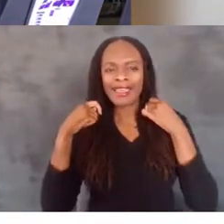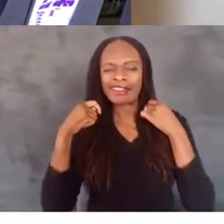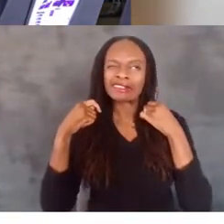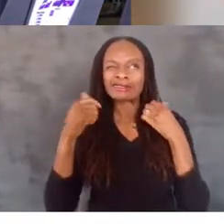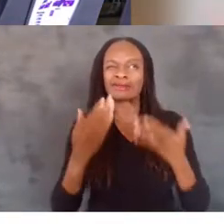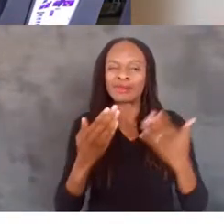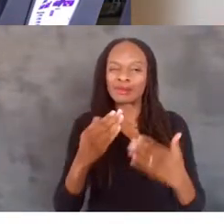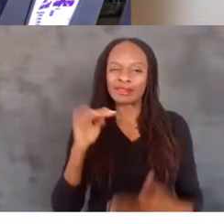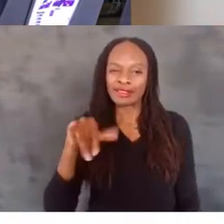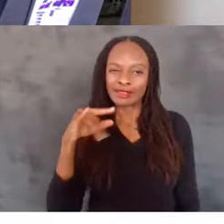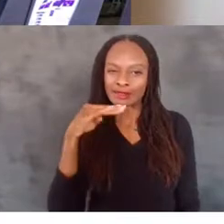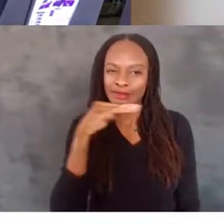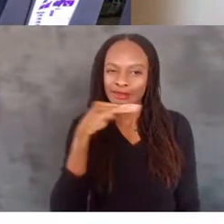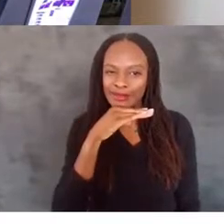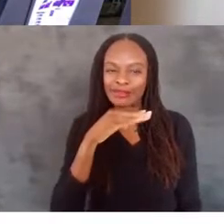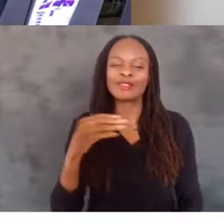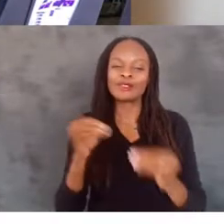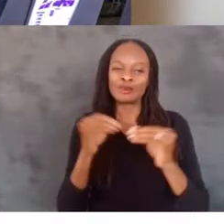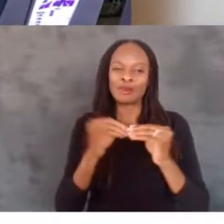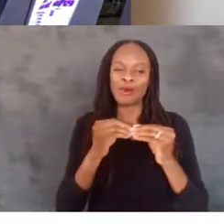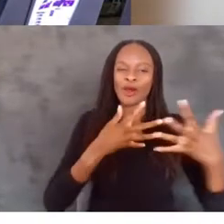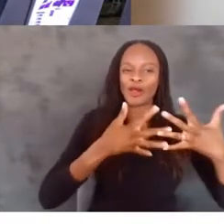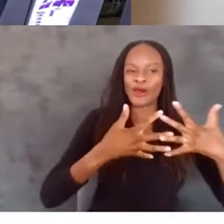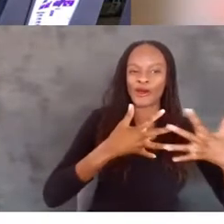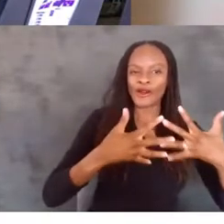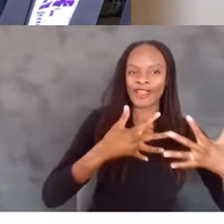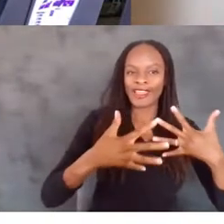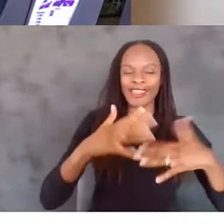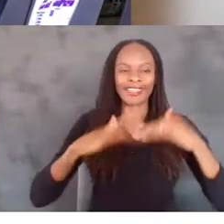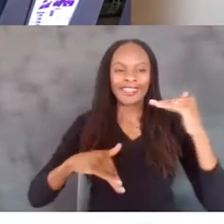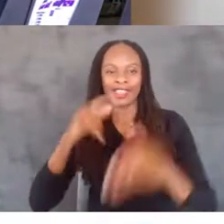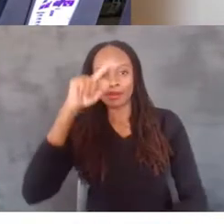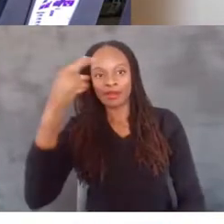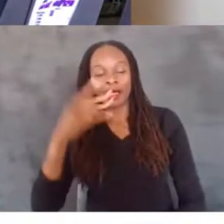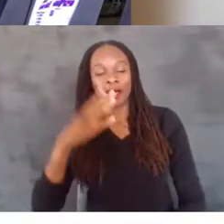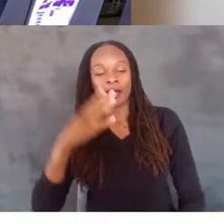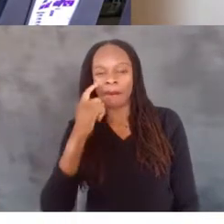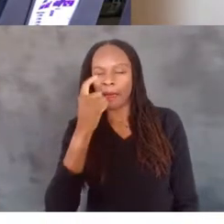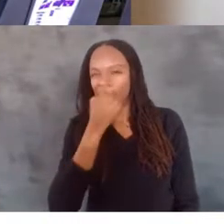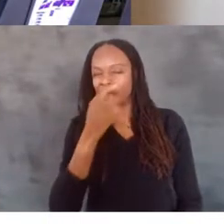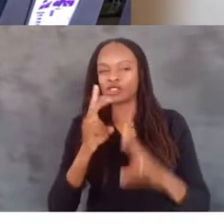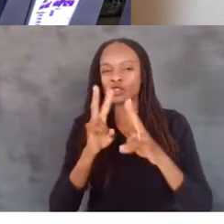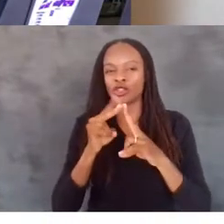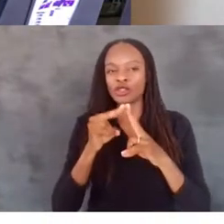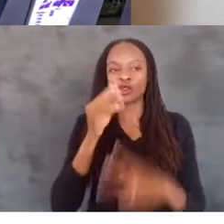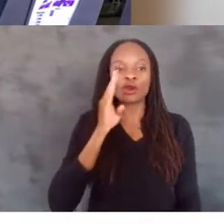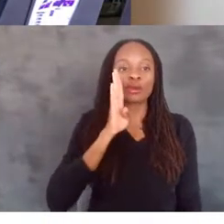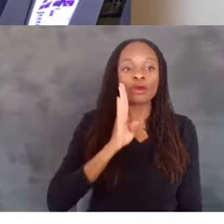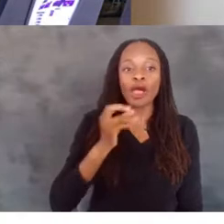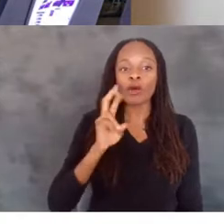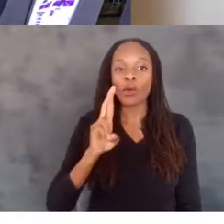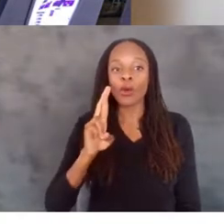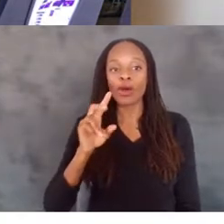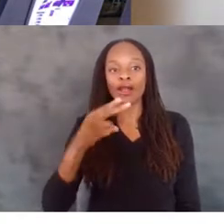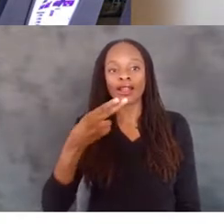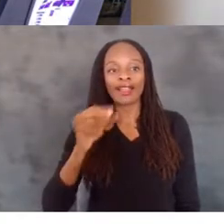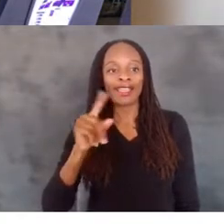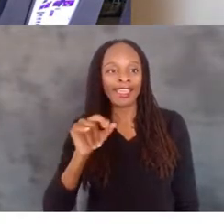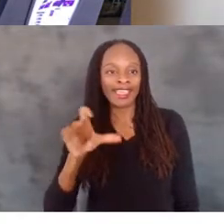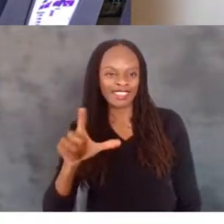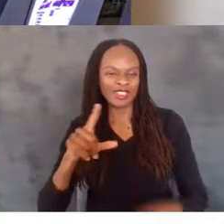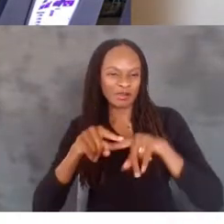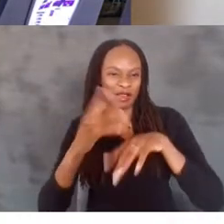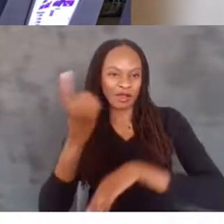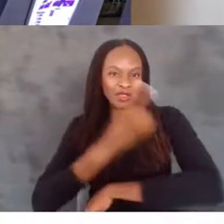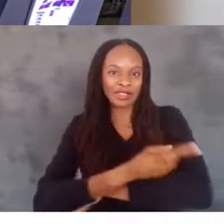probably more gray than black. My eyes are either brown or hazel, depending on the day. And I'm wearing a black